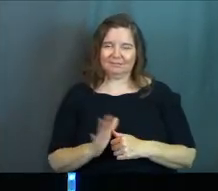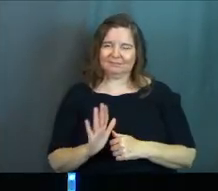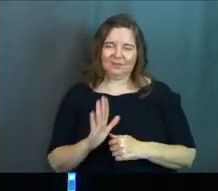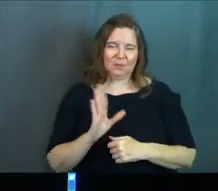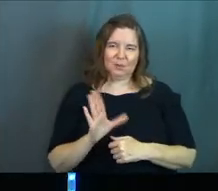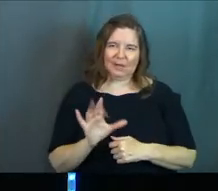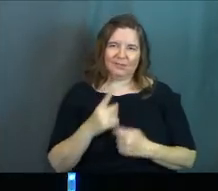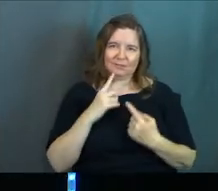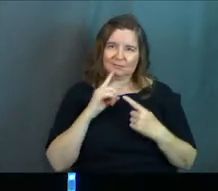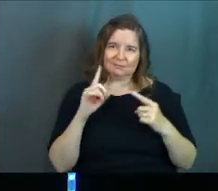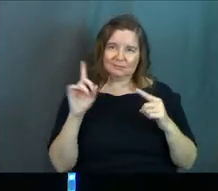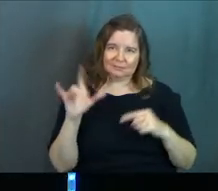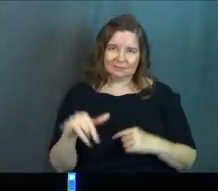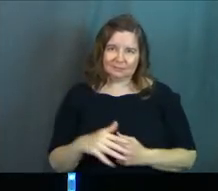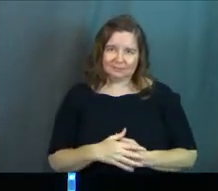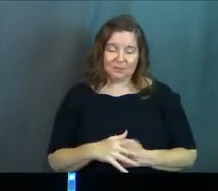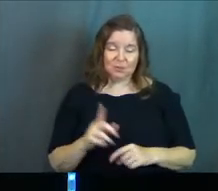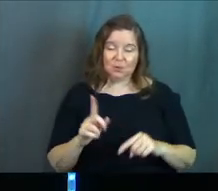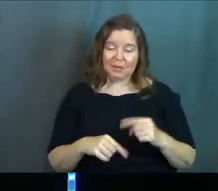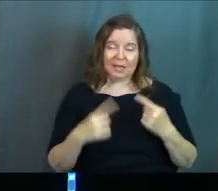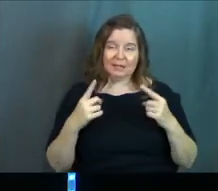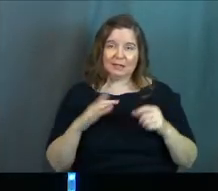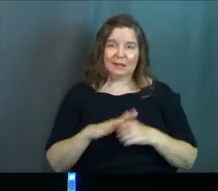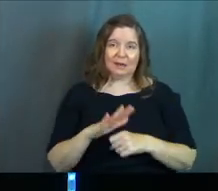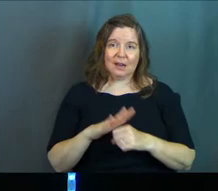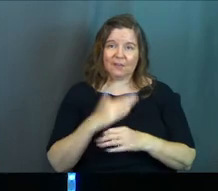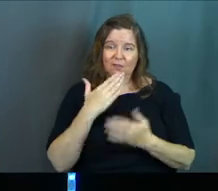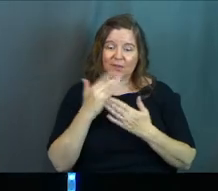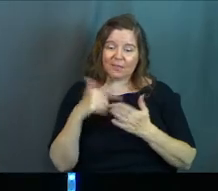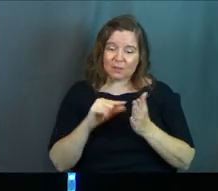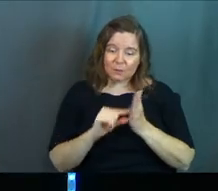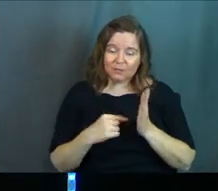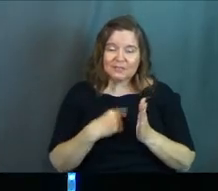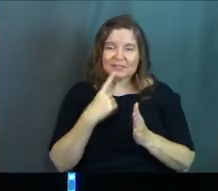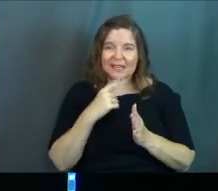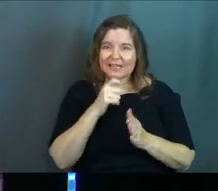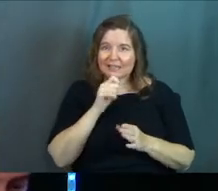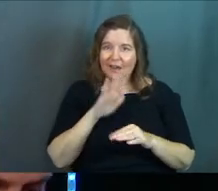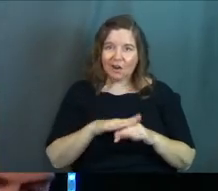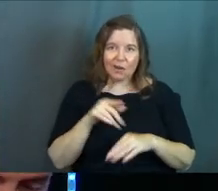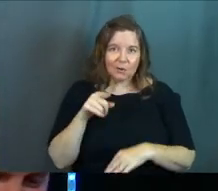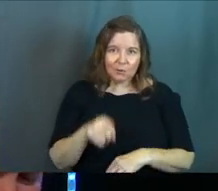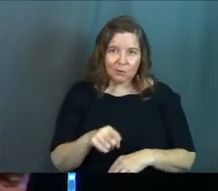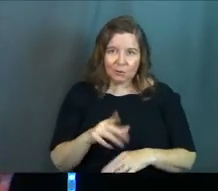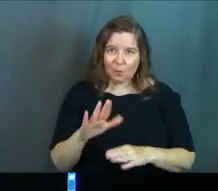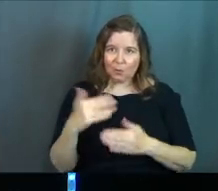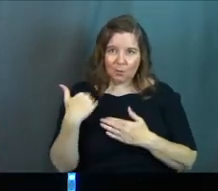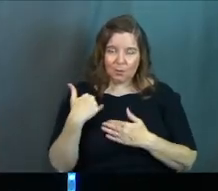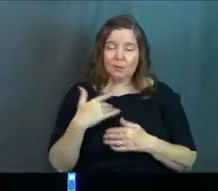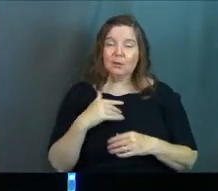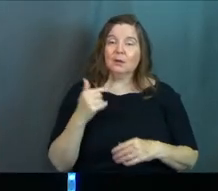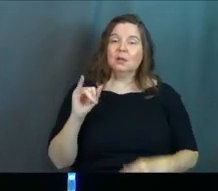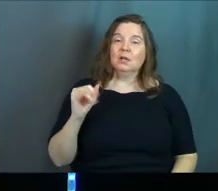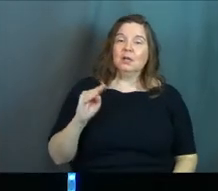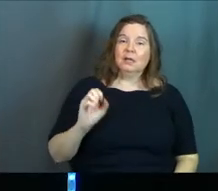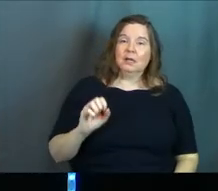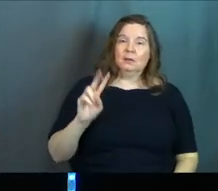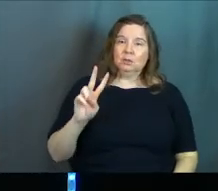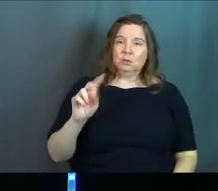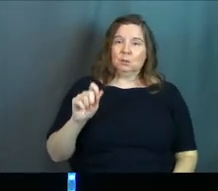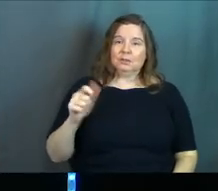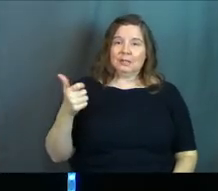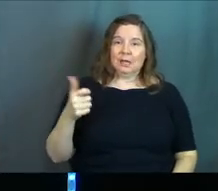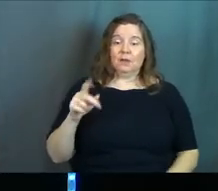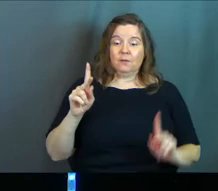You'll never do it. You can never do enough good. That's what that verse is saying. So then go on to James 2 verse 10. You're really going to love this one.